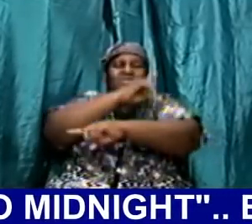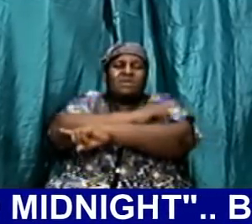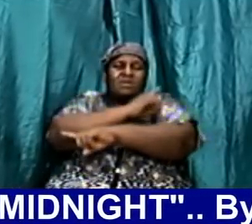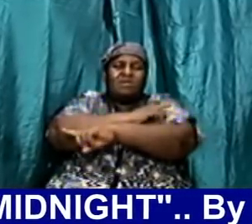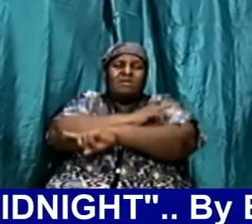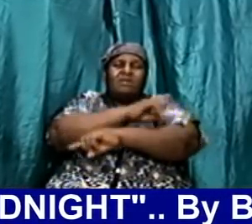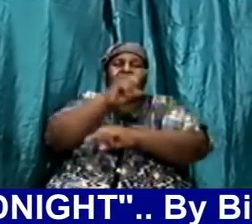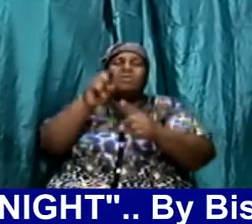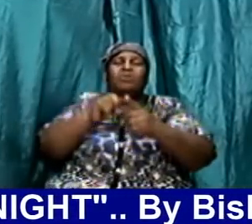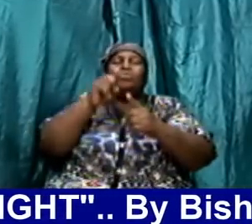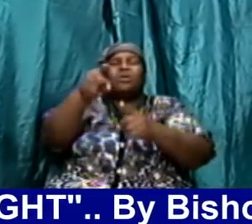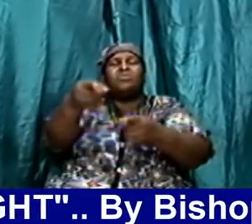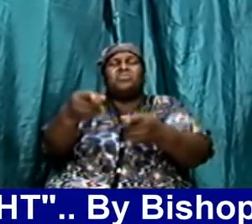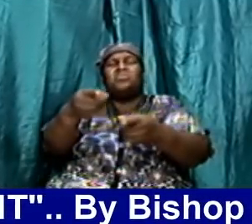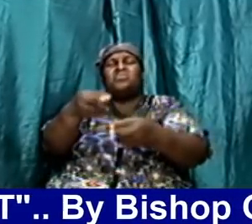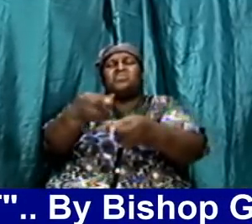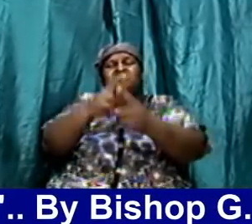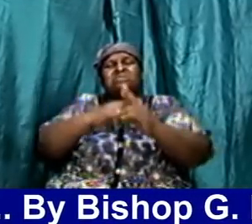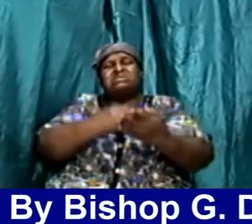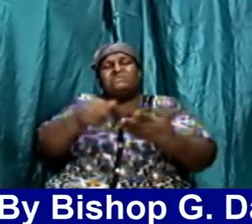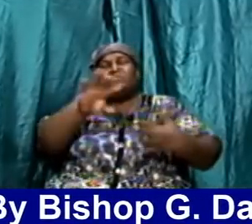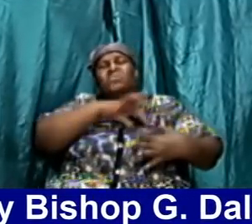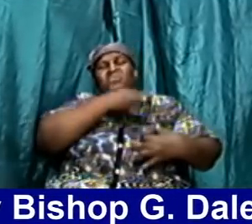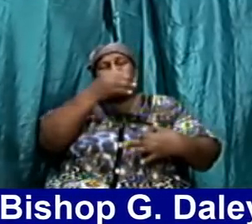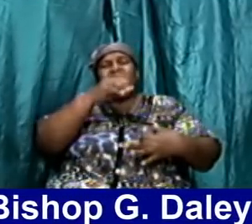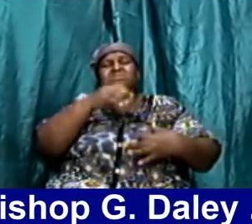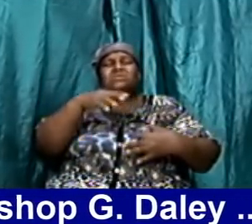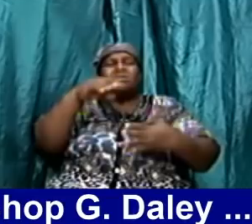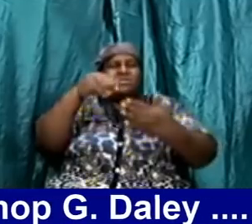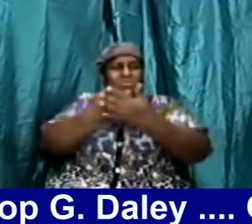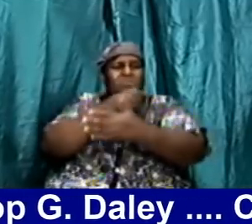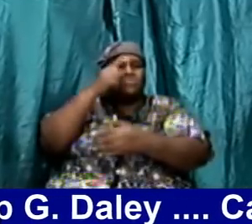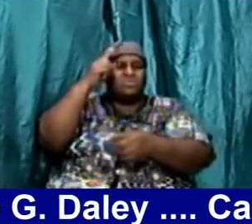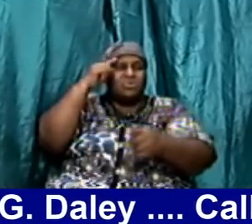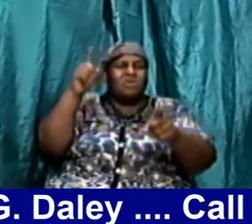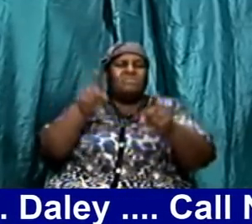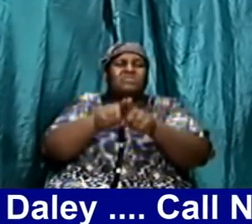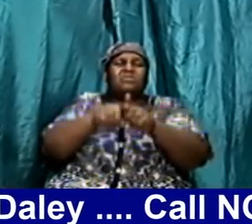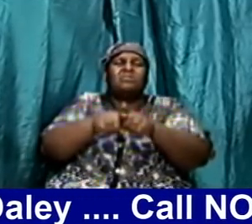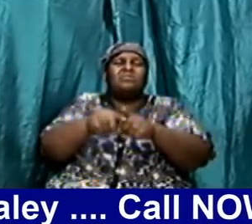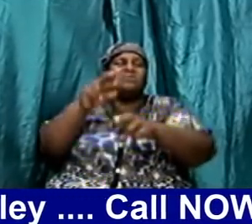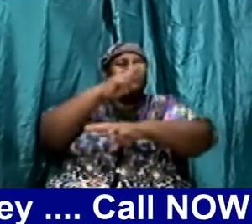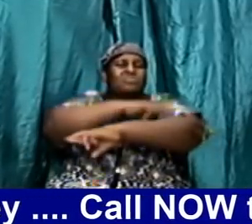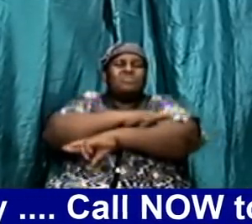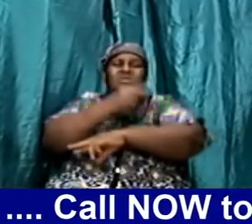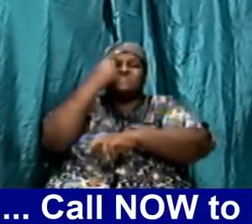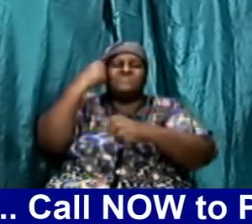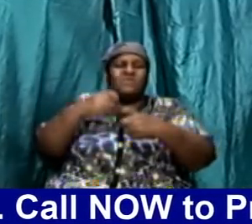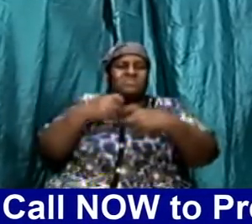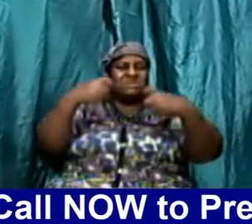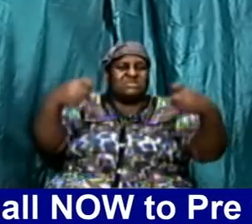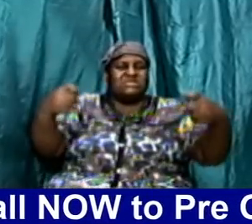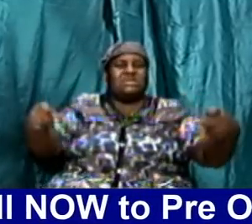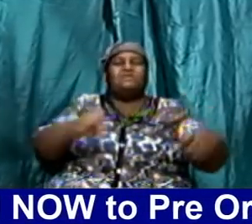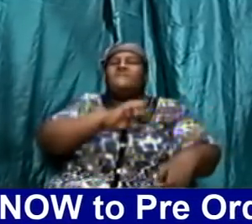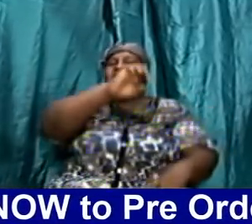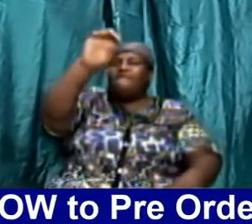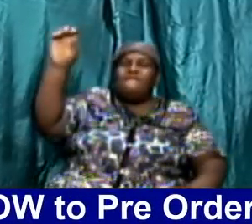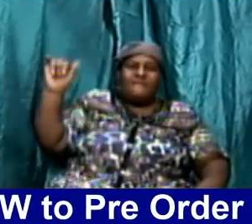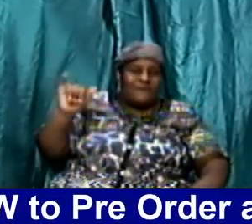Holy Ghost in the new covenant we rest from sin forevermore God bless you